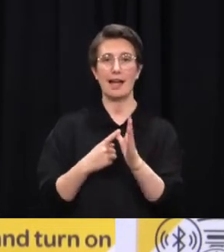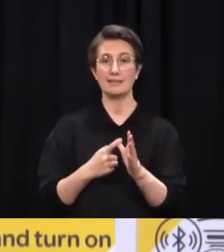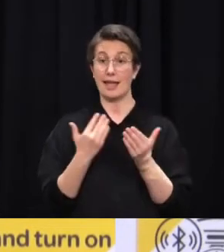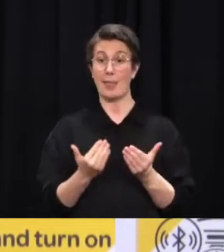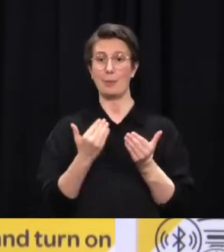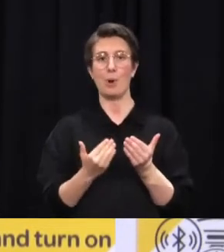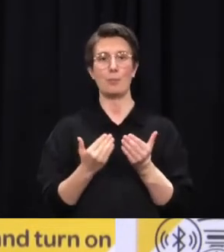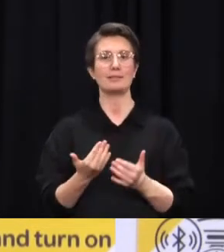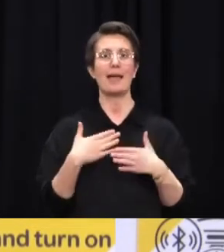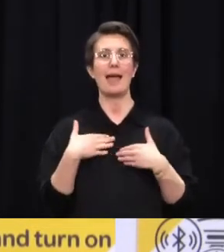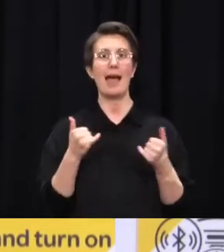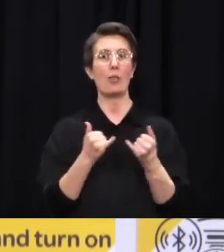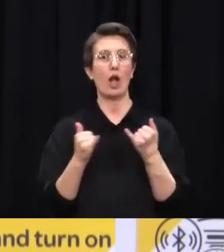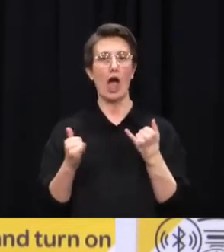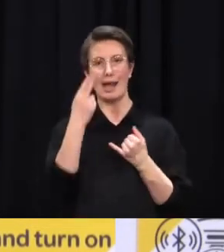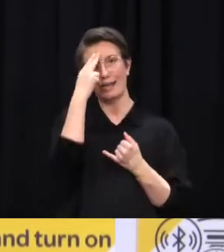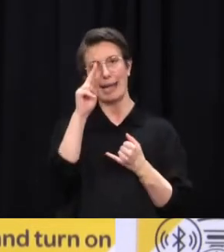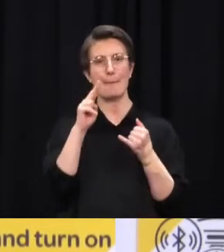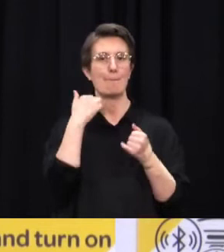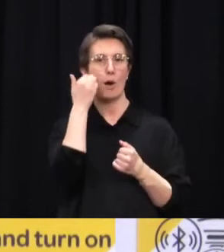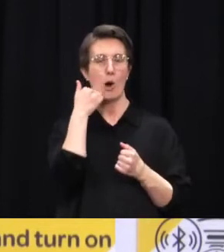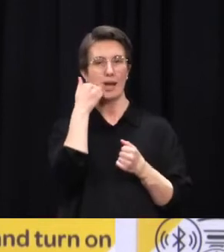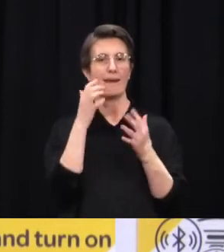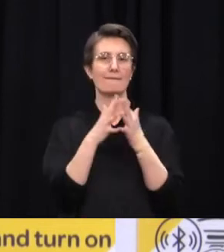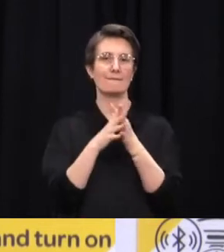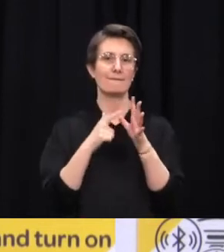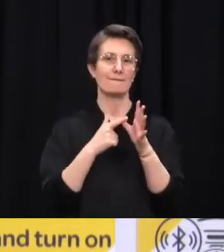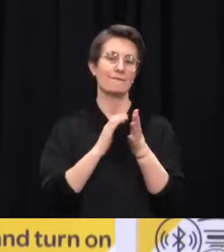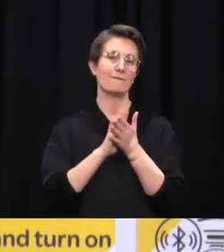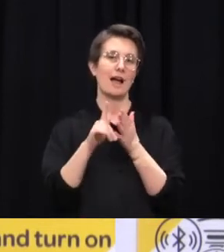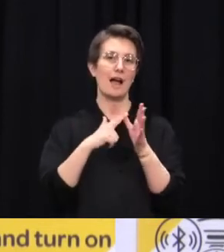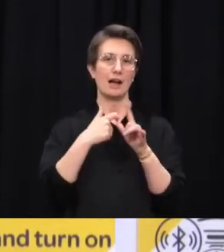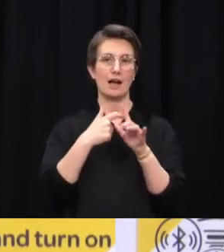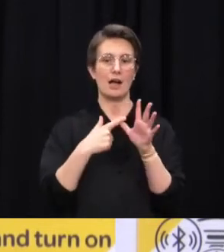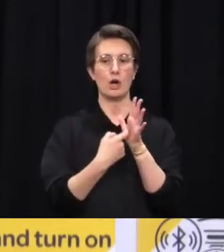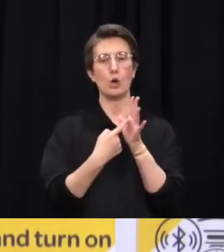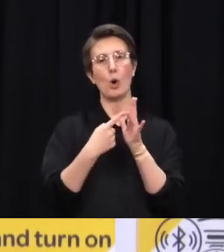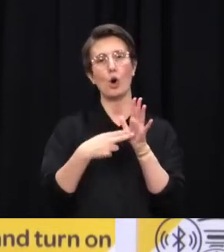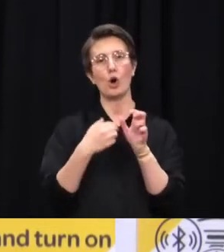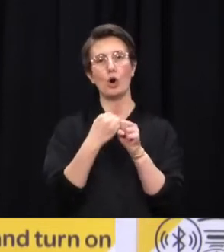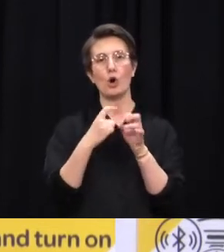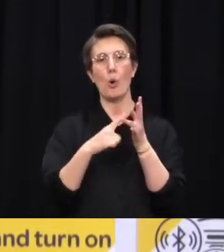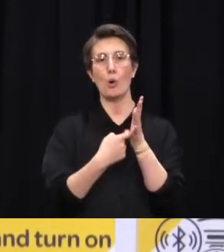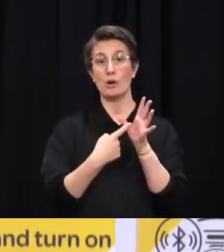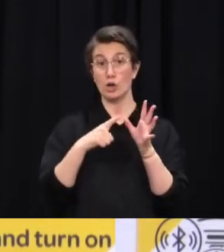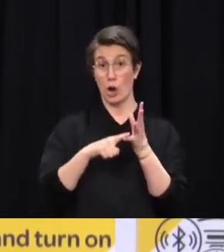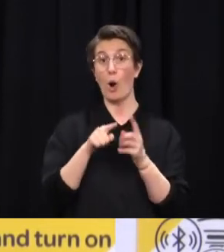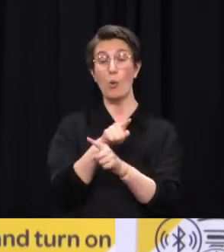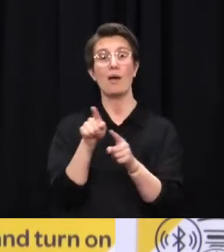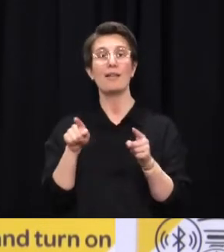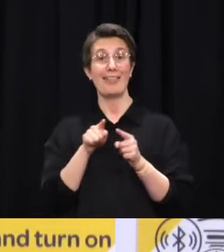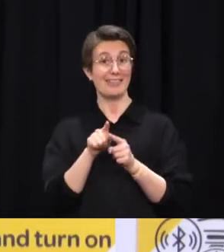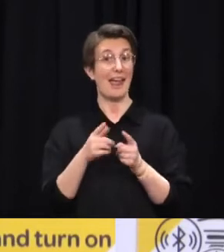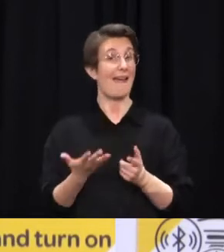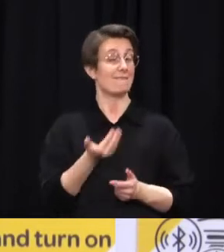Whakarangarau, also does a lot of those outbound follow-up calls. And we have other providers that do that too. But in addition, as I